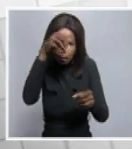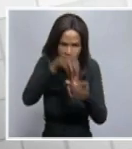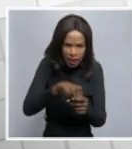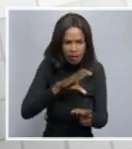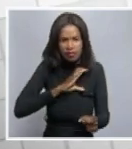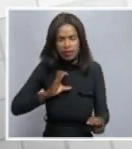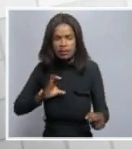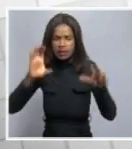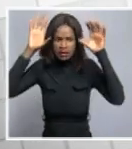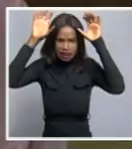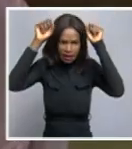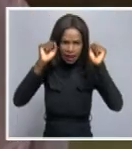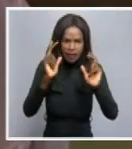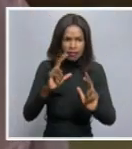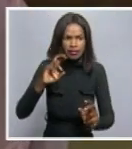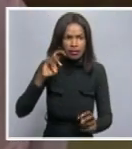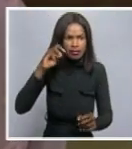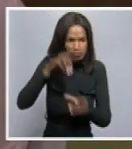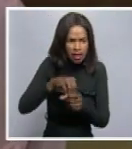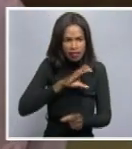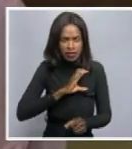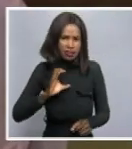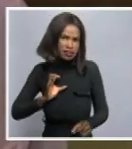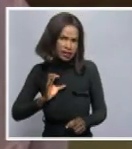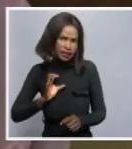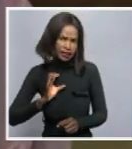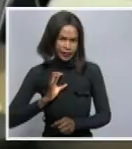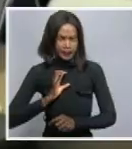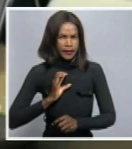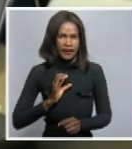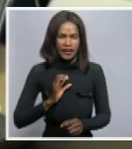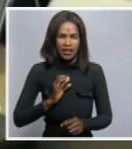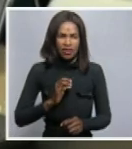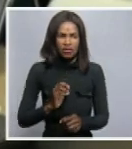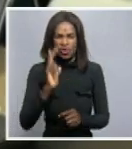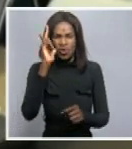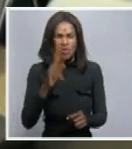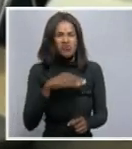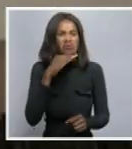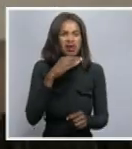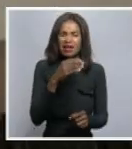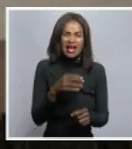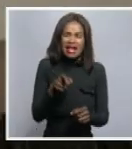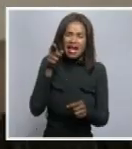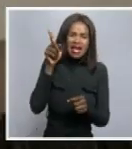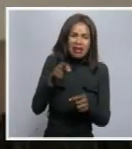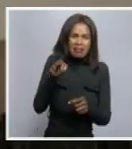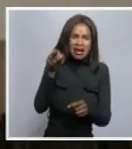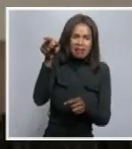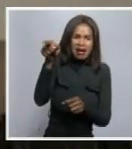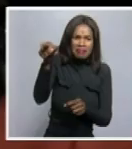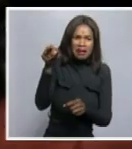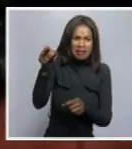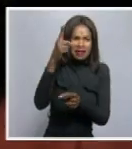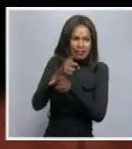with the envoy in that program, they were involved. So, therefore, for anyone to say the government has